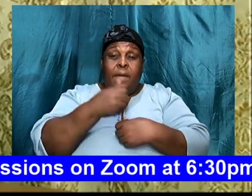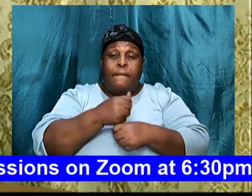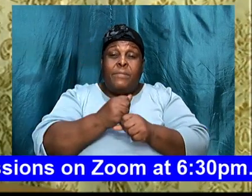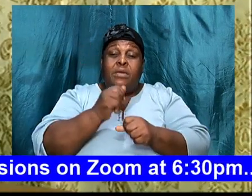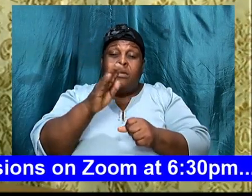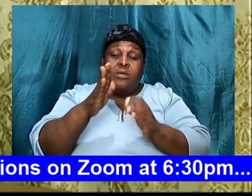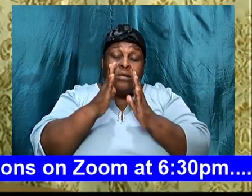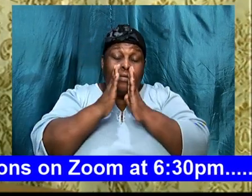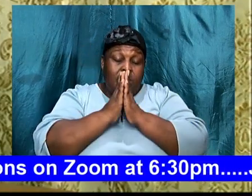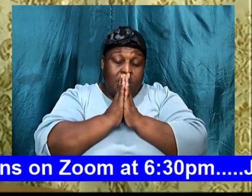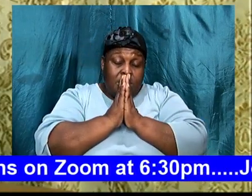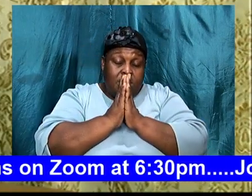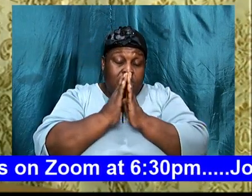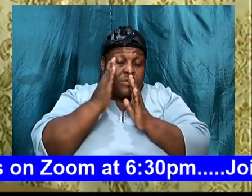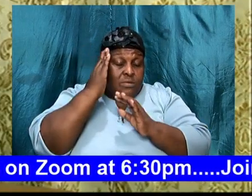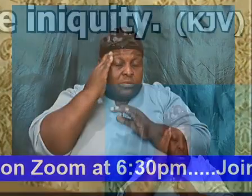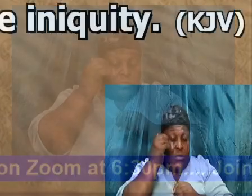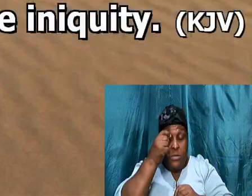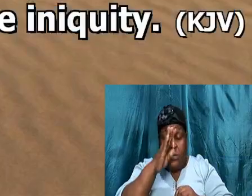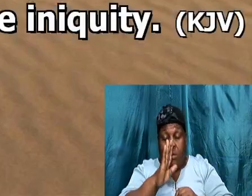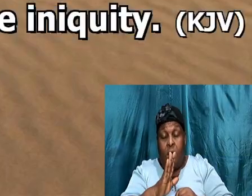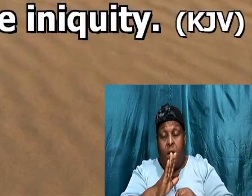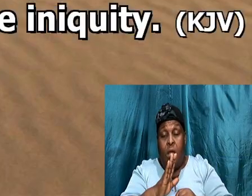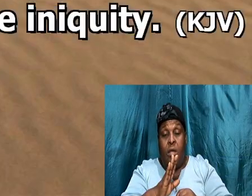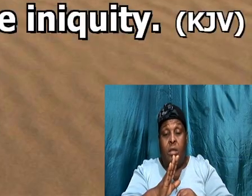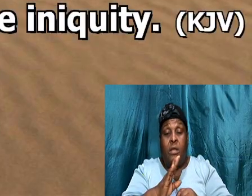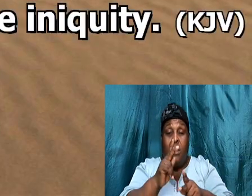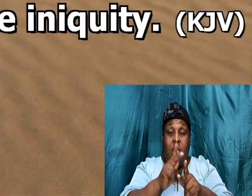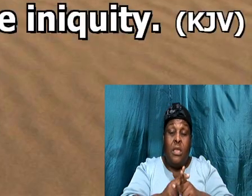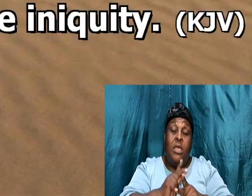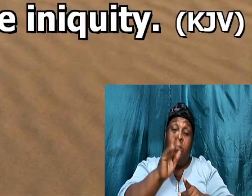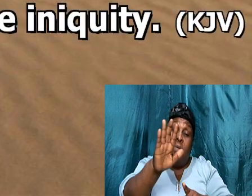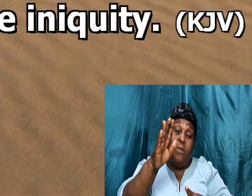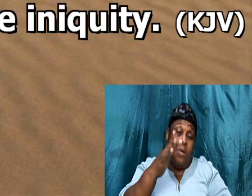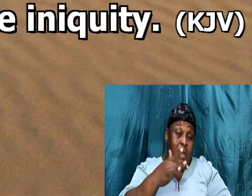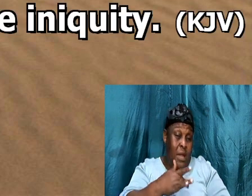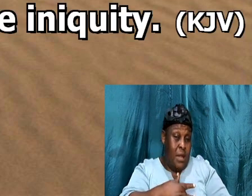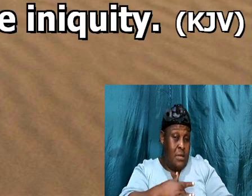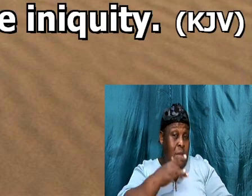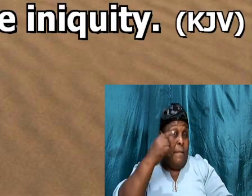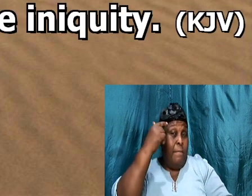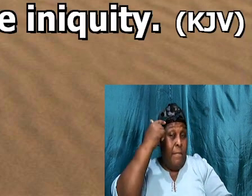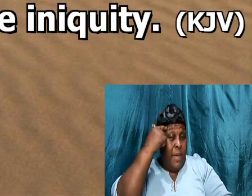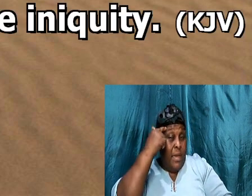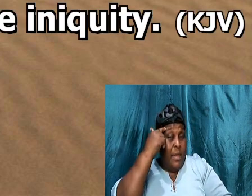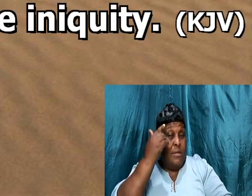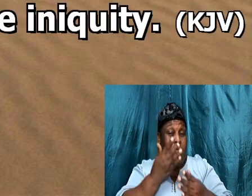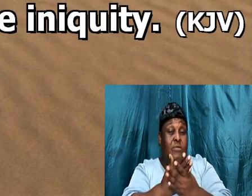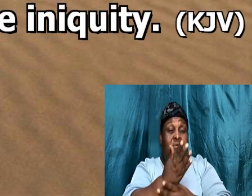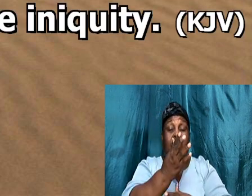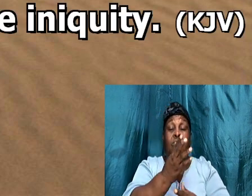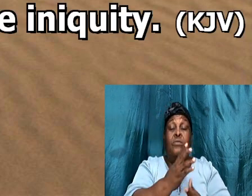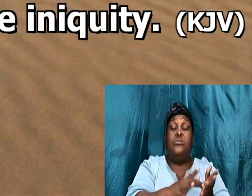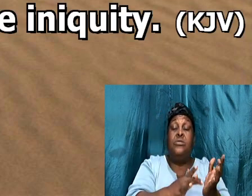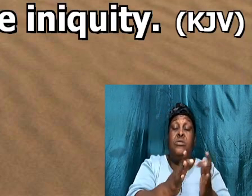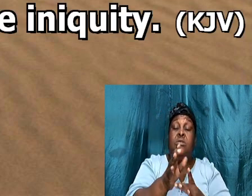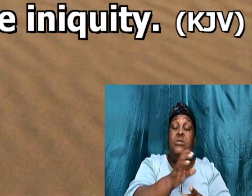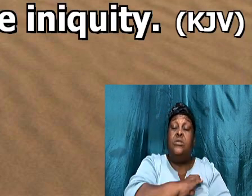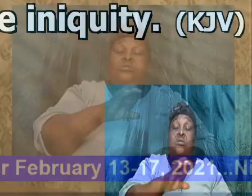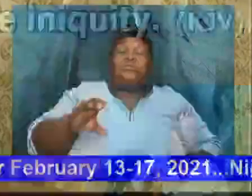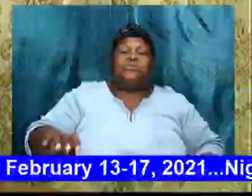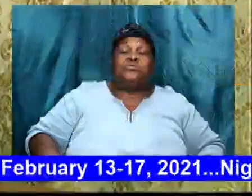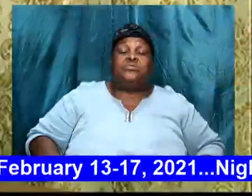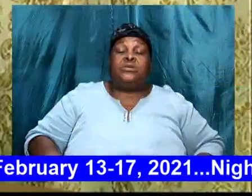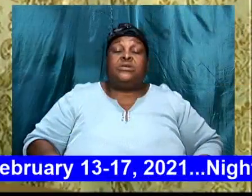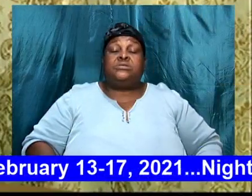and the God of peace, which passeth all understanding, shall keep your hearts, and mind, through Christ, so, we